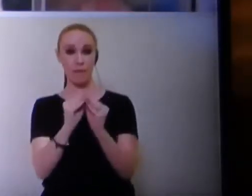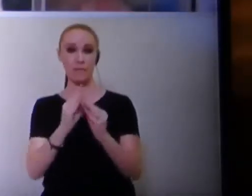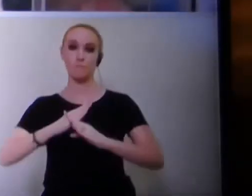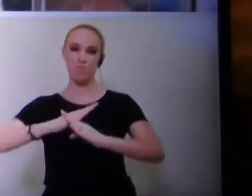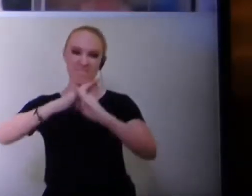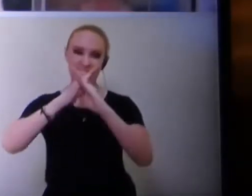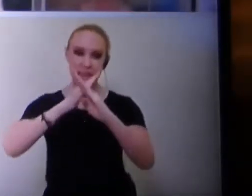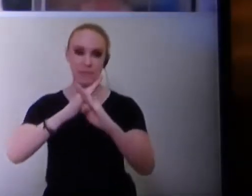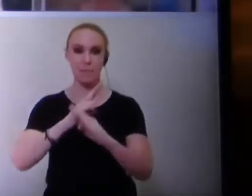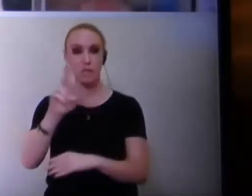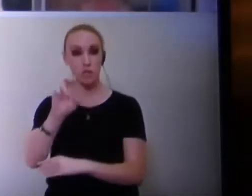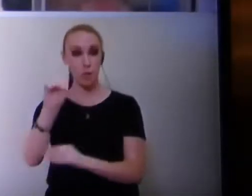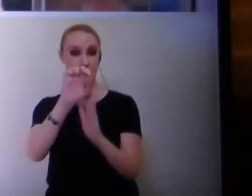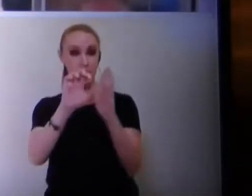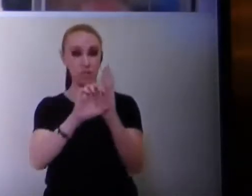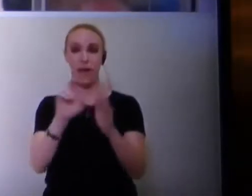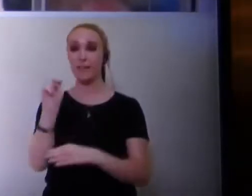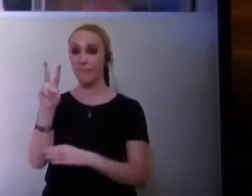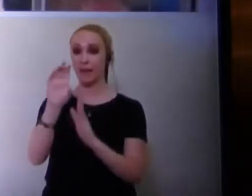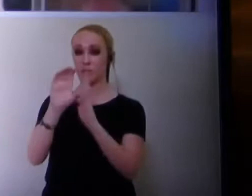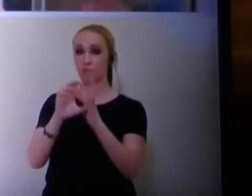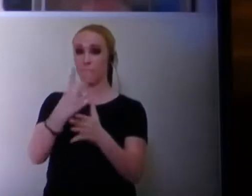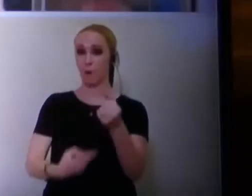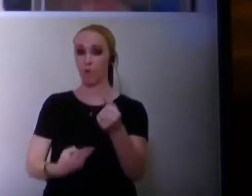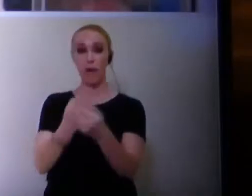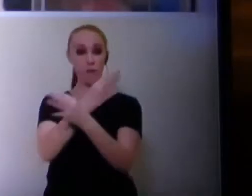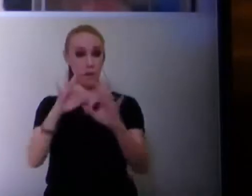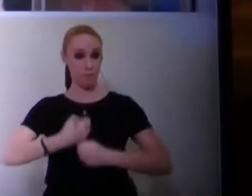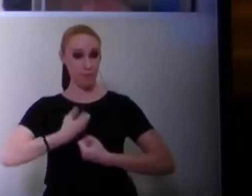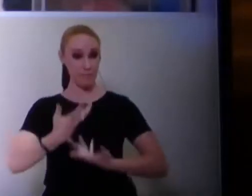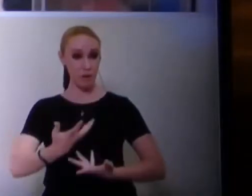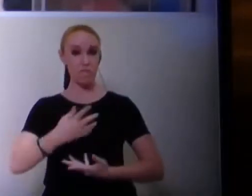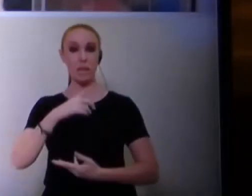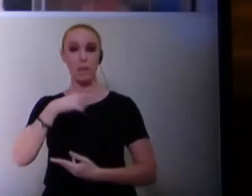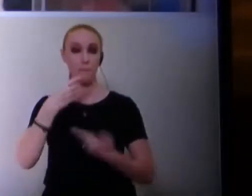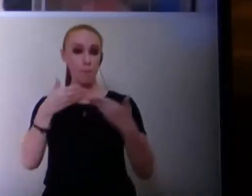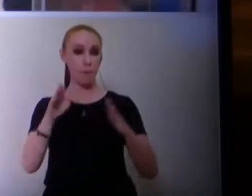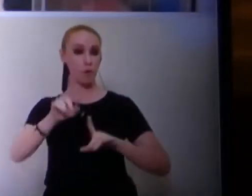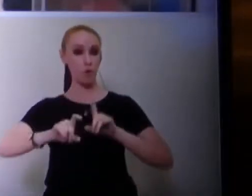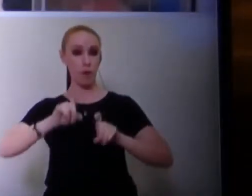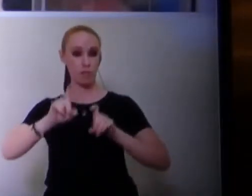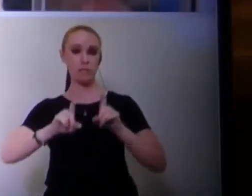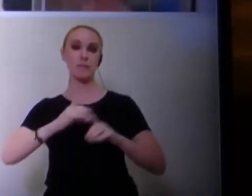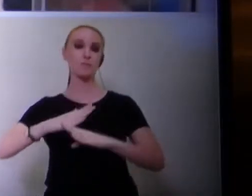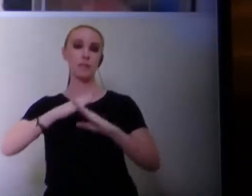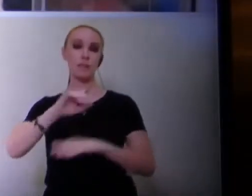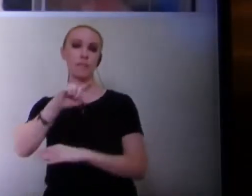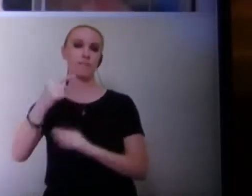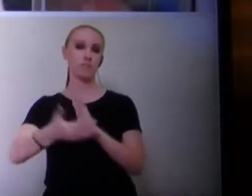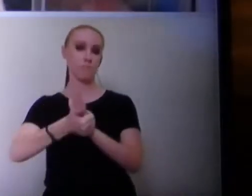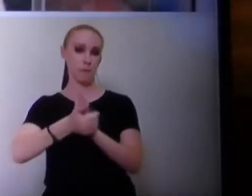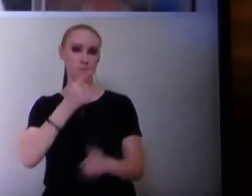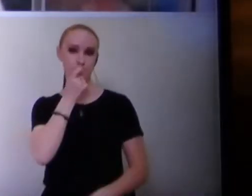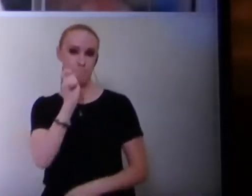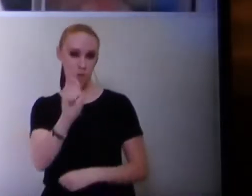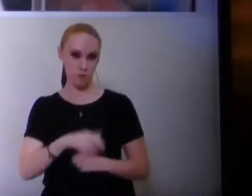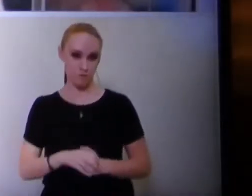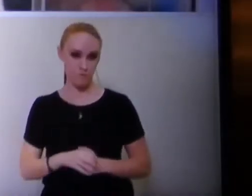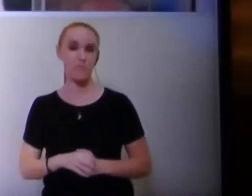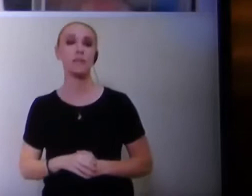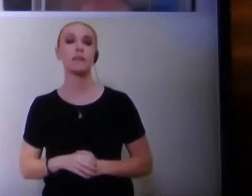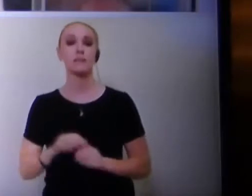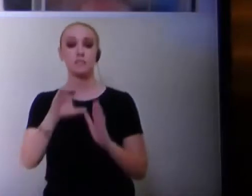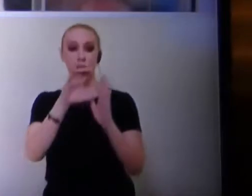Constitution and the Nevada Constitution. Freedom of expression upon public questions is secured by the First Amendment. This constitutional